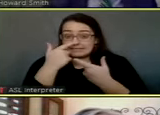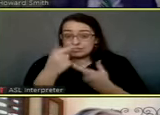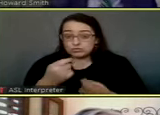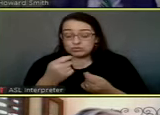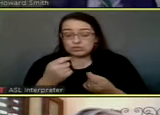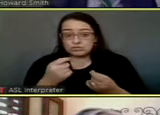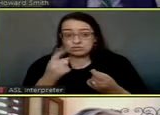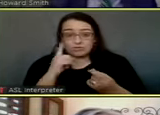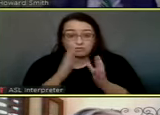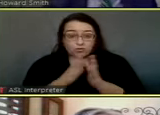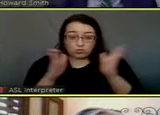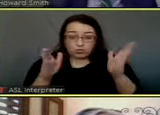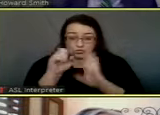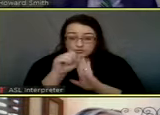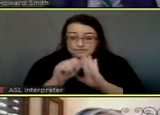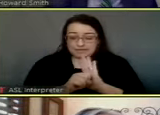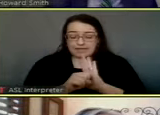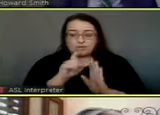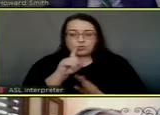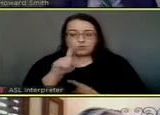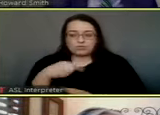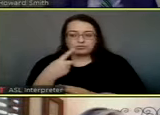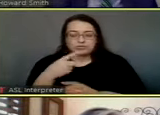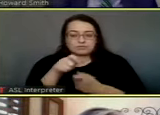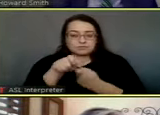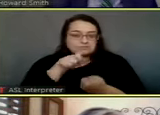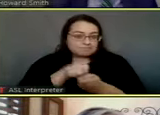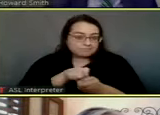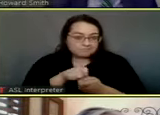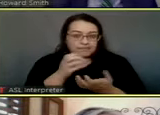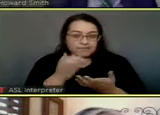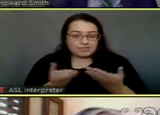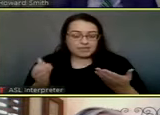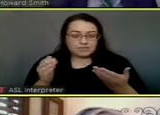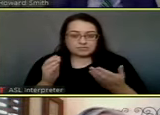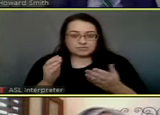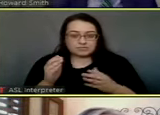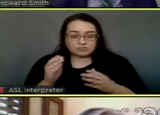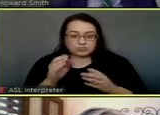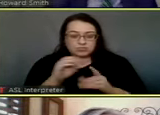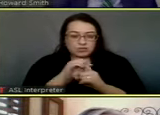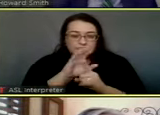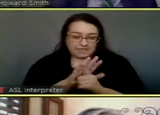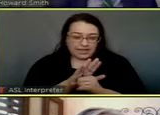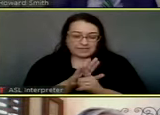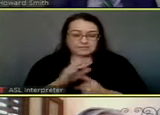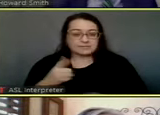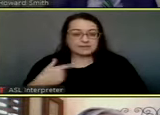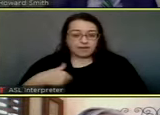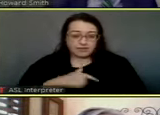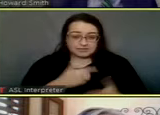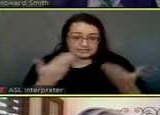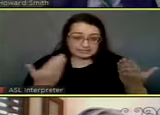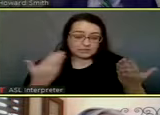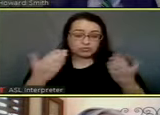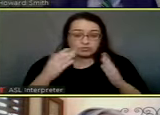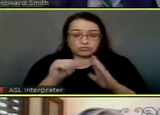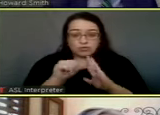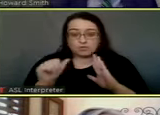on the whole state, or really if it is just specifics of things that affected us in the panhandle.